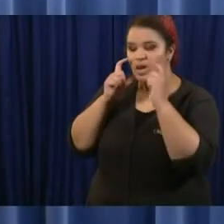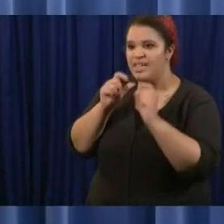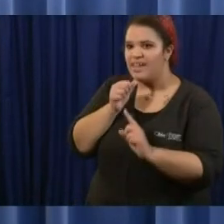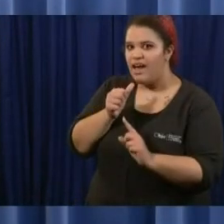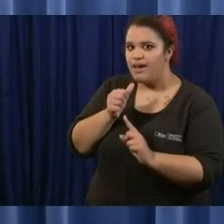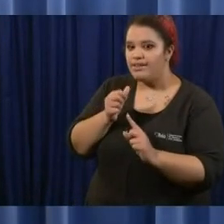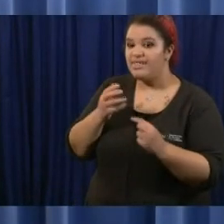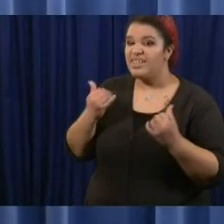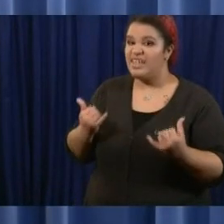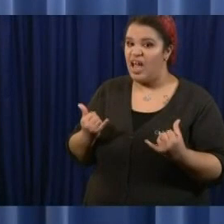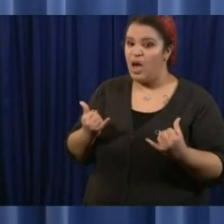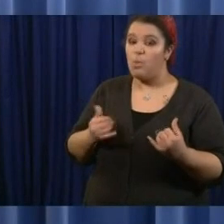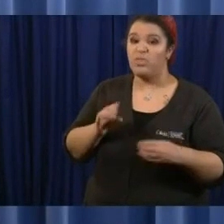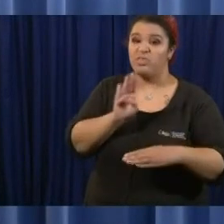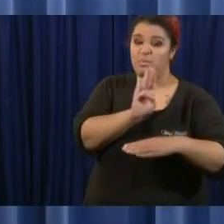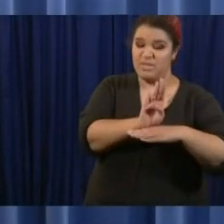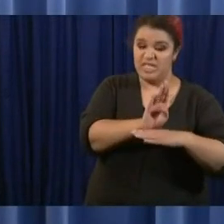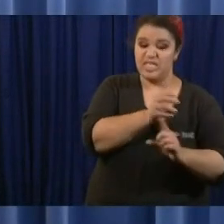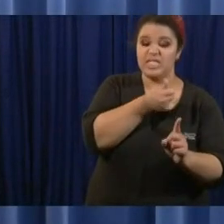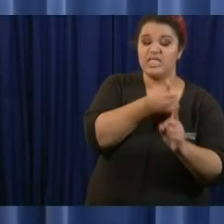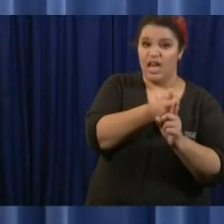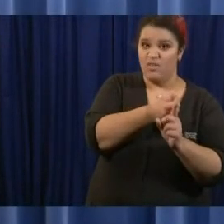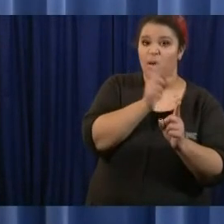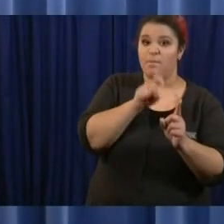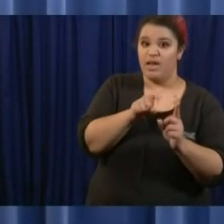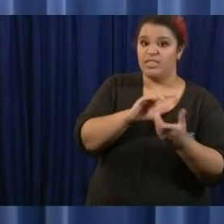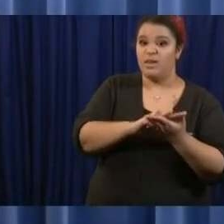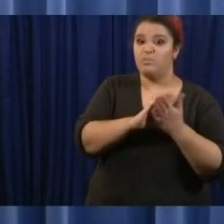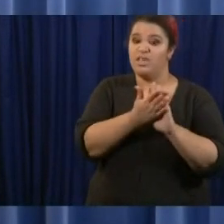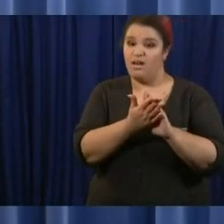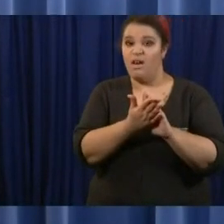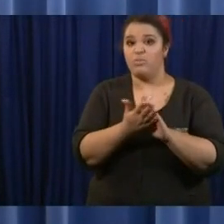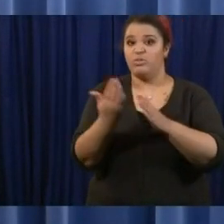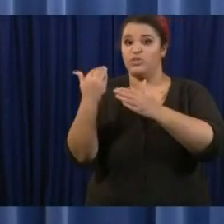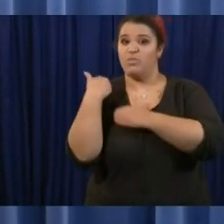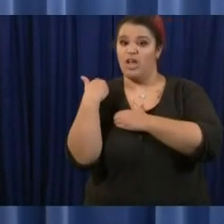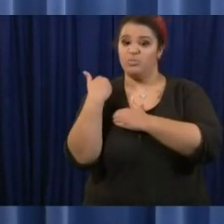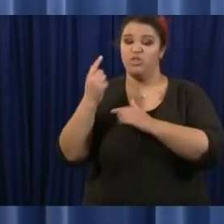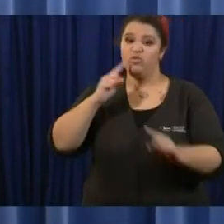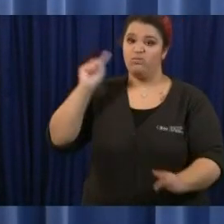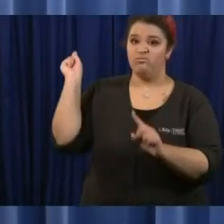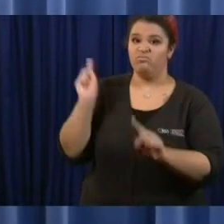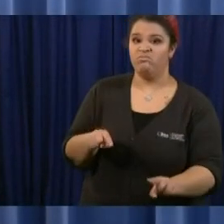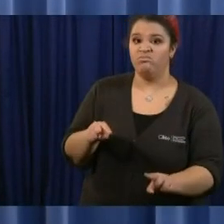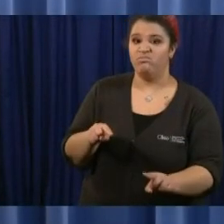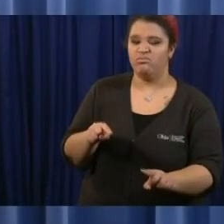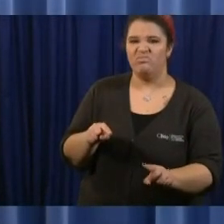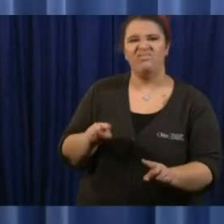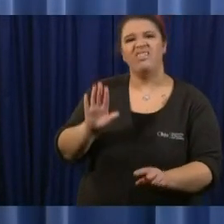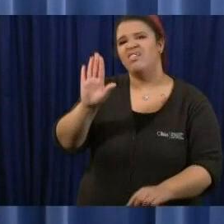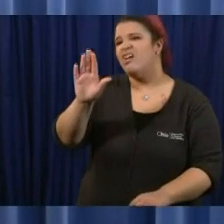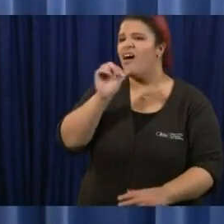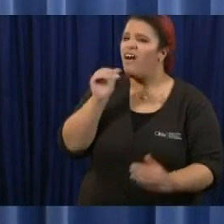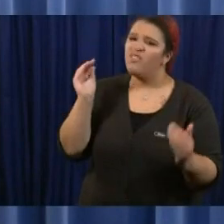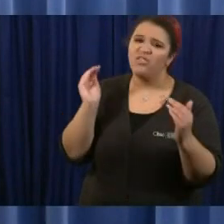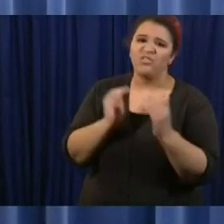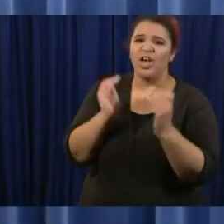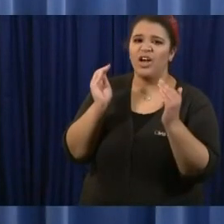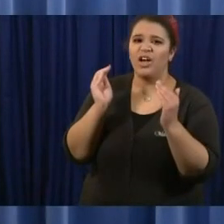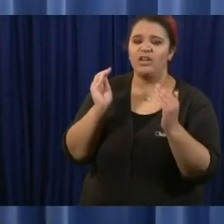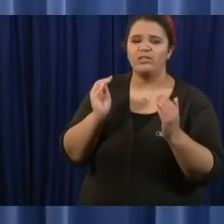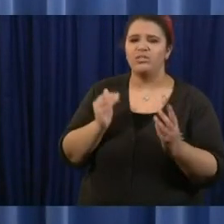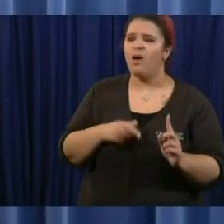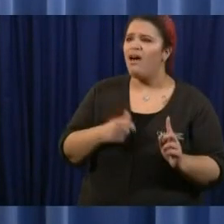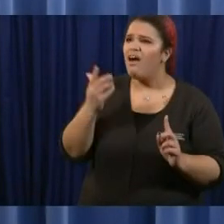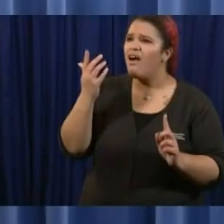to be both law enforcement and enforcer and they say that's simply not fair and they want to know why mandatory is